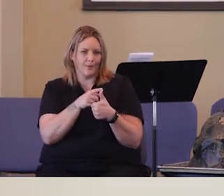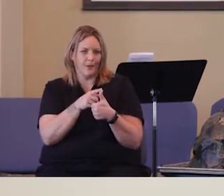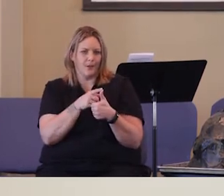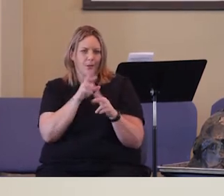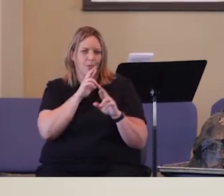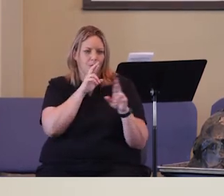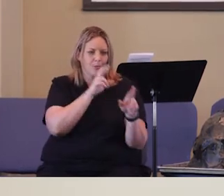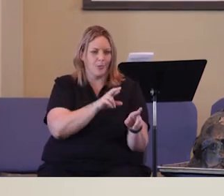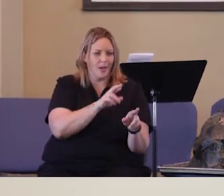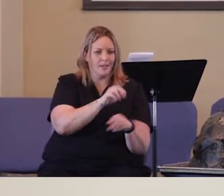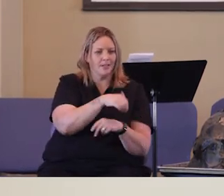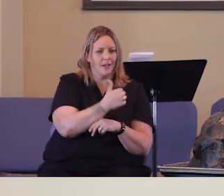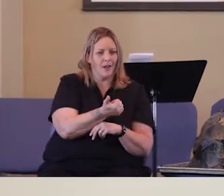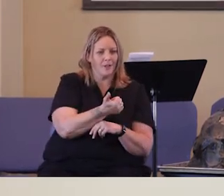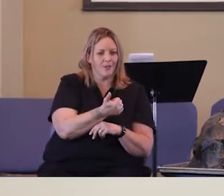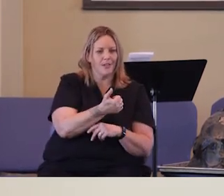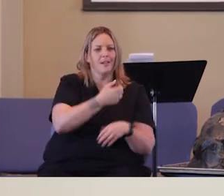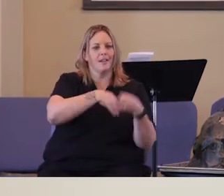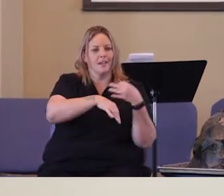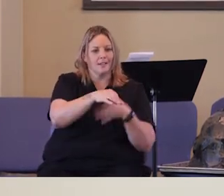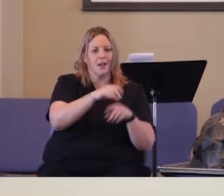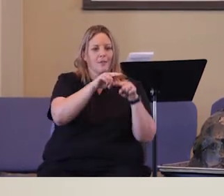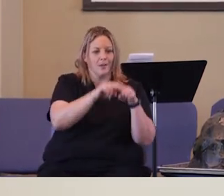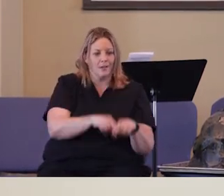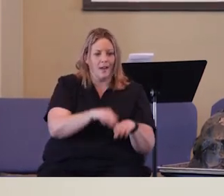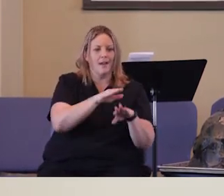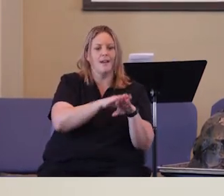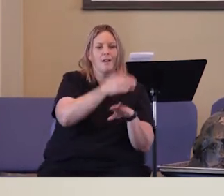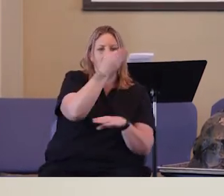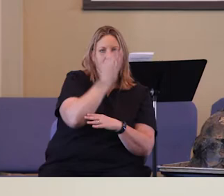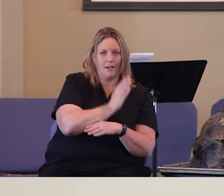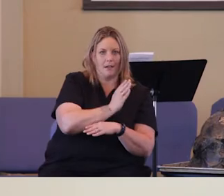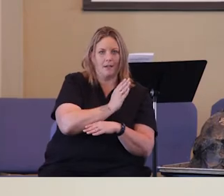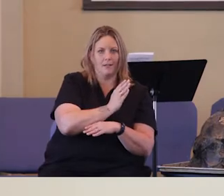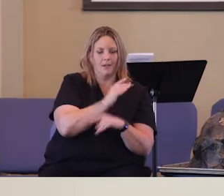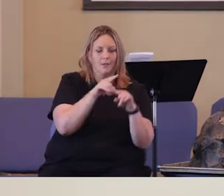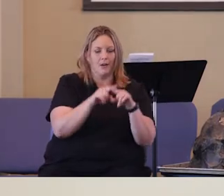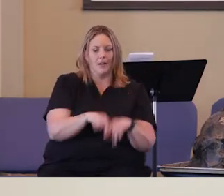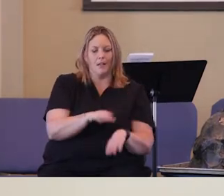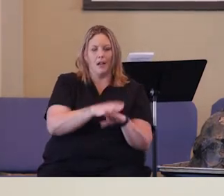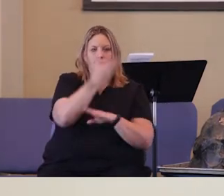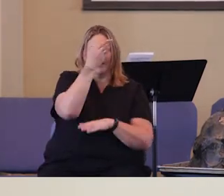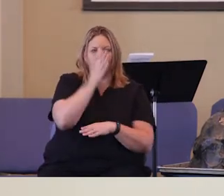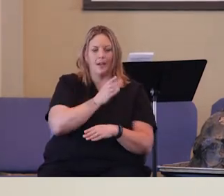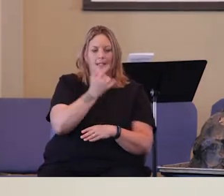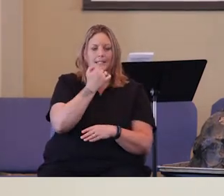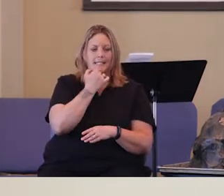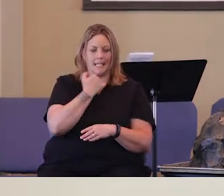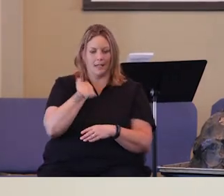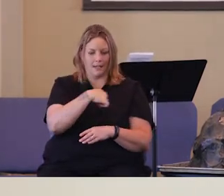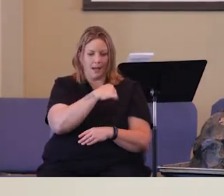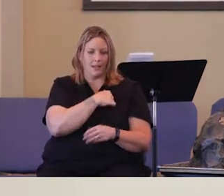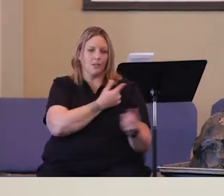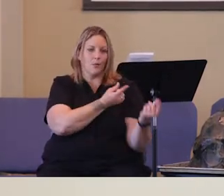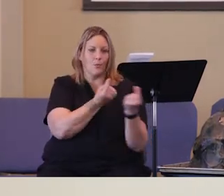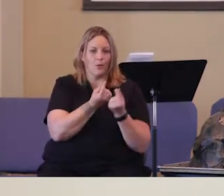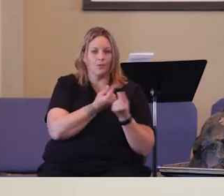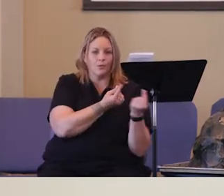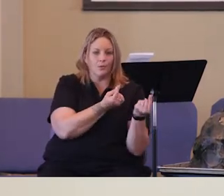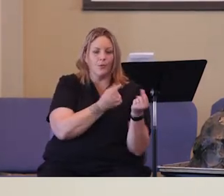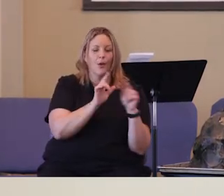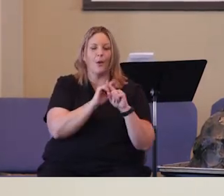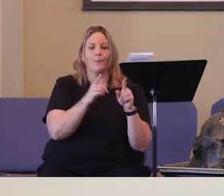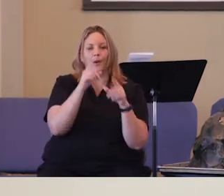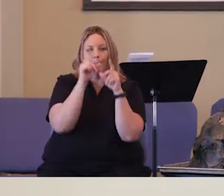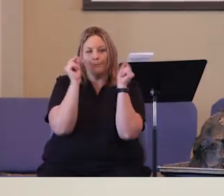I don't get this, it's really close to my first point, which is reacting to others instead of relying on God. Because we rely on